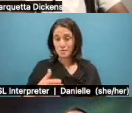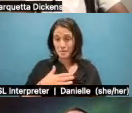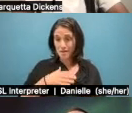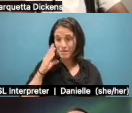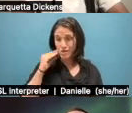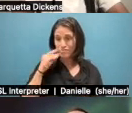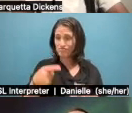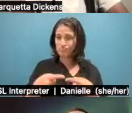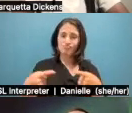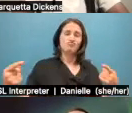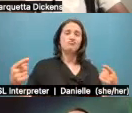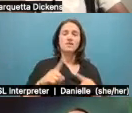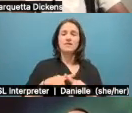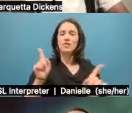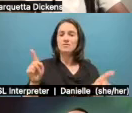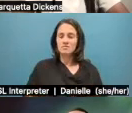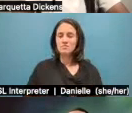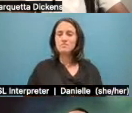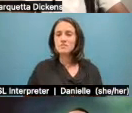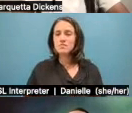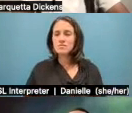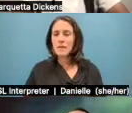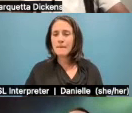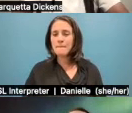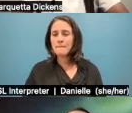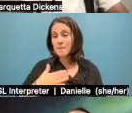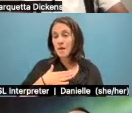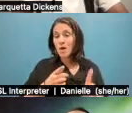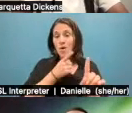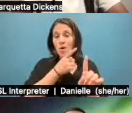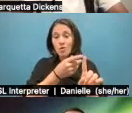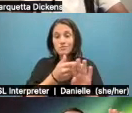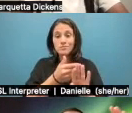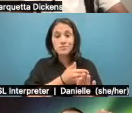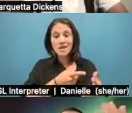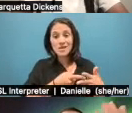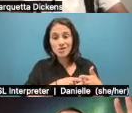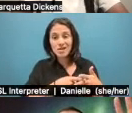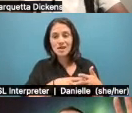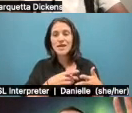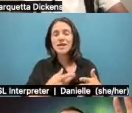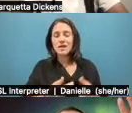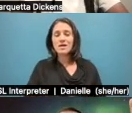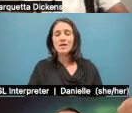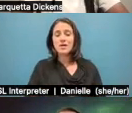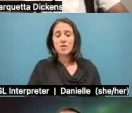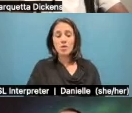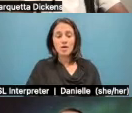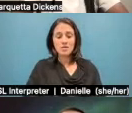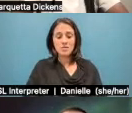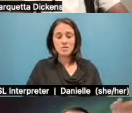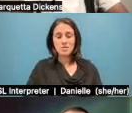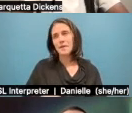my goal was initially to, as opposed to doing sort of, like, a parachute journalism where I kind of